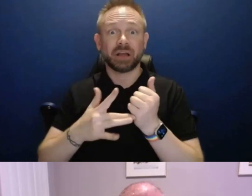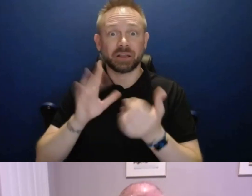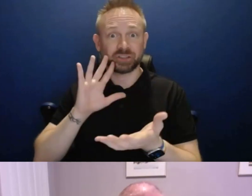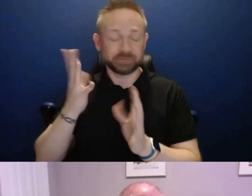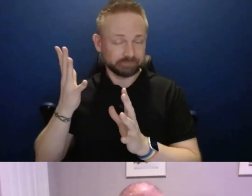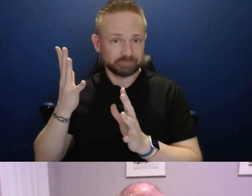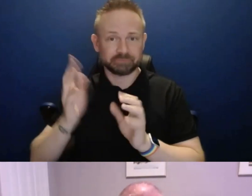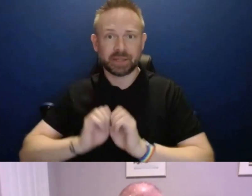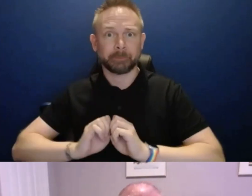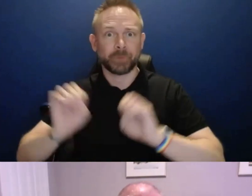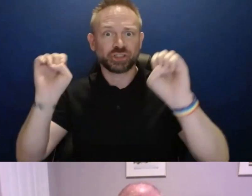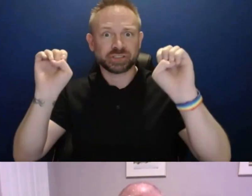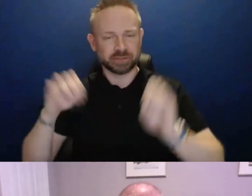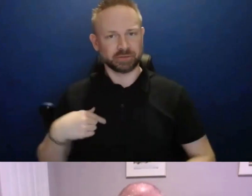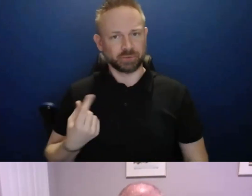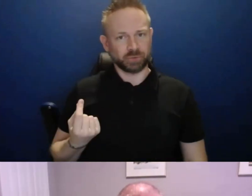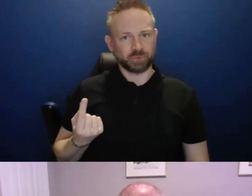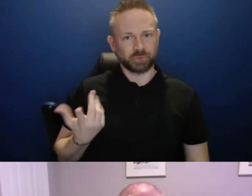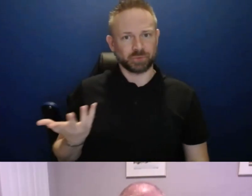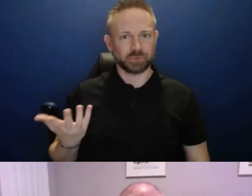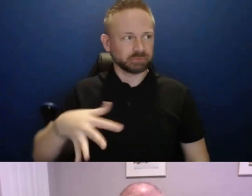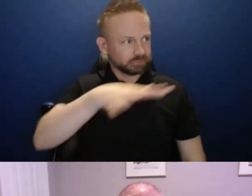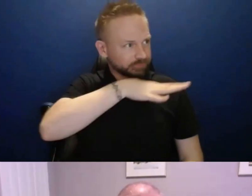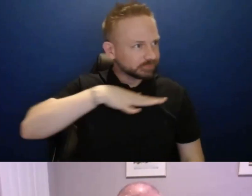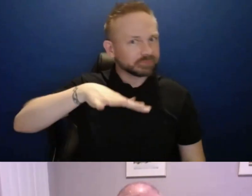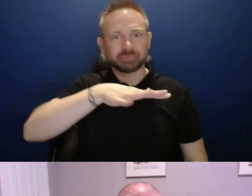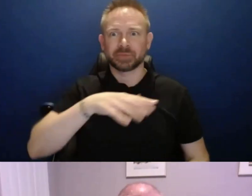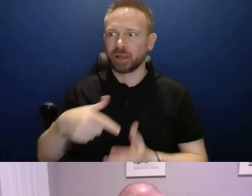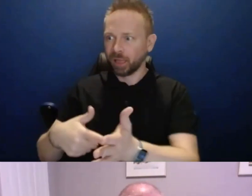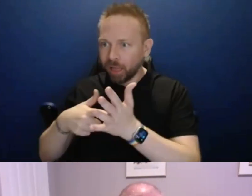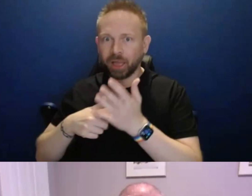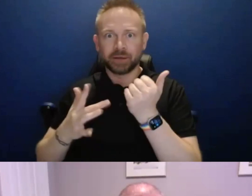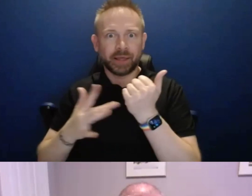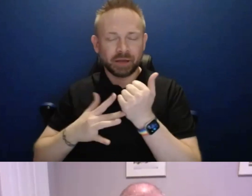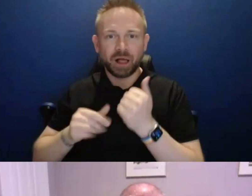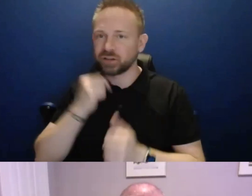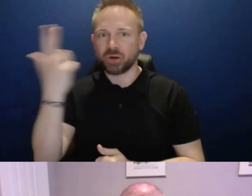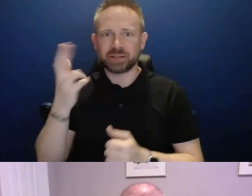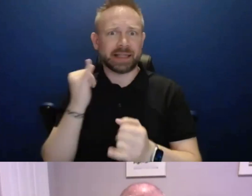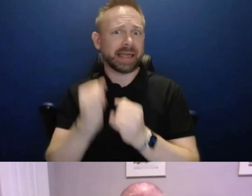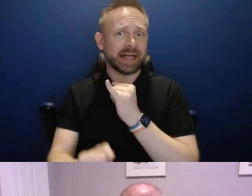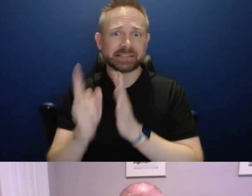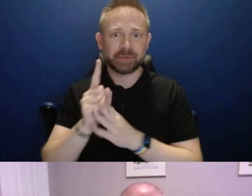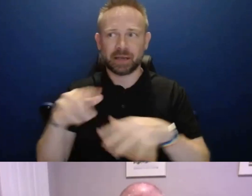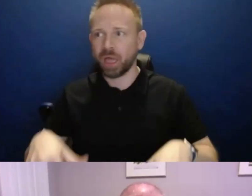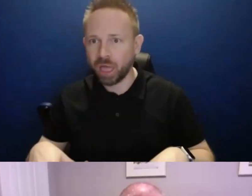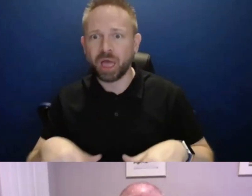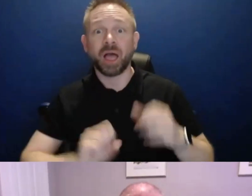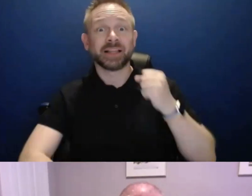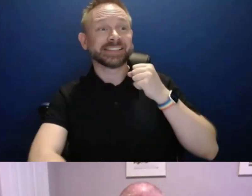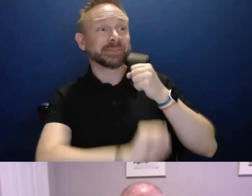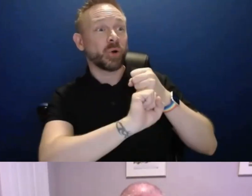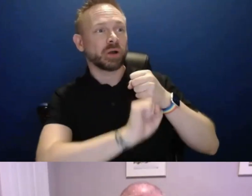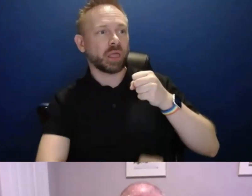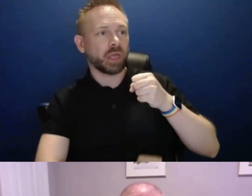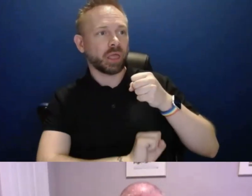unexpected breaks or things that needed to be done, you know, that they only realized that week, and then they have no support fail. You know what,